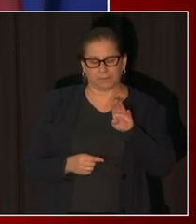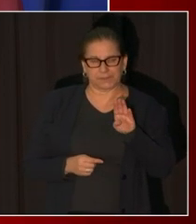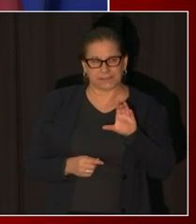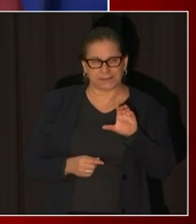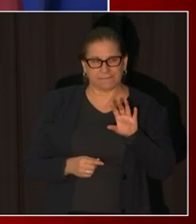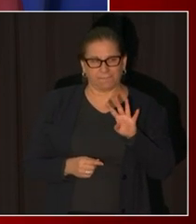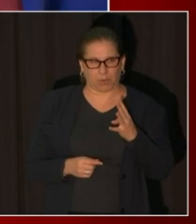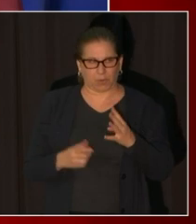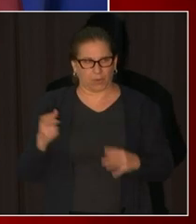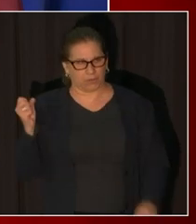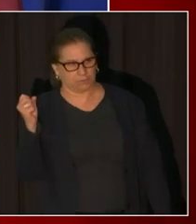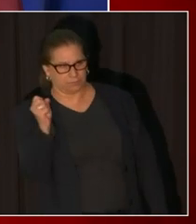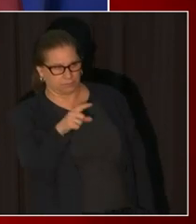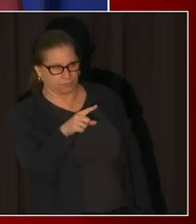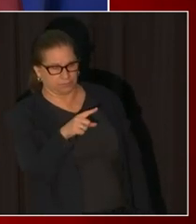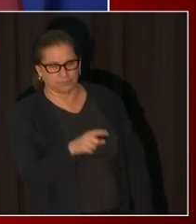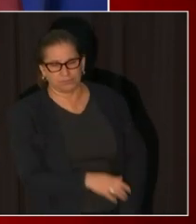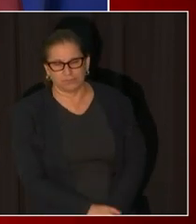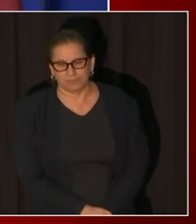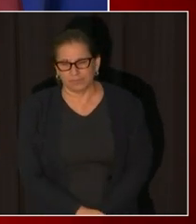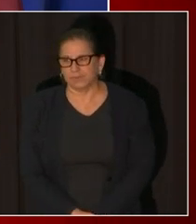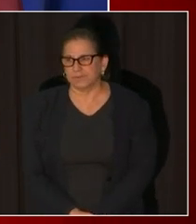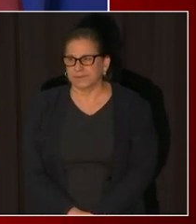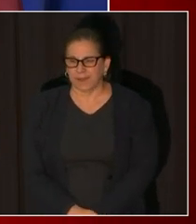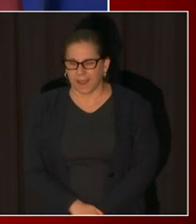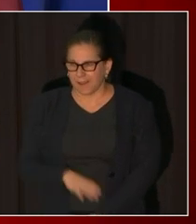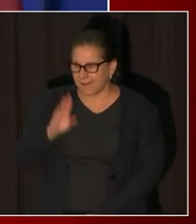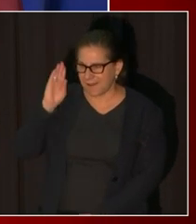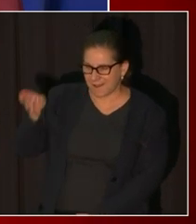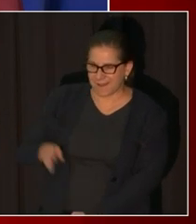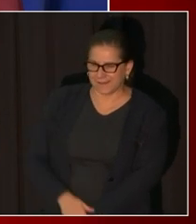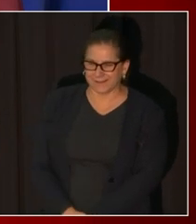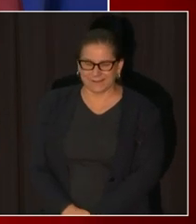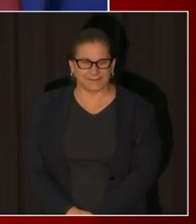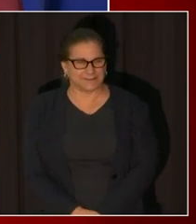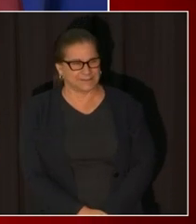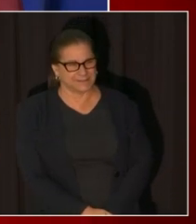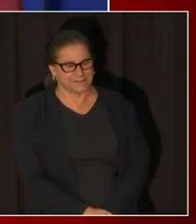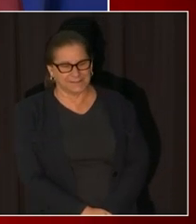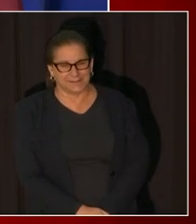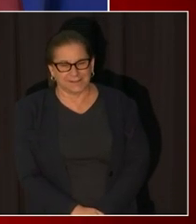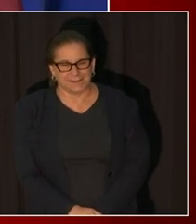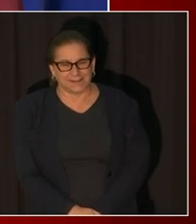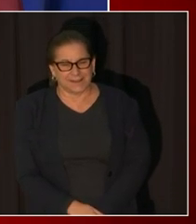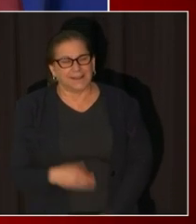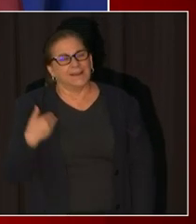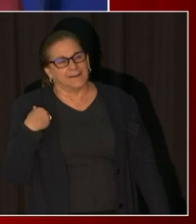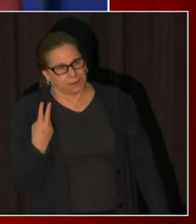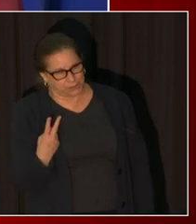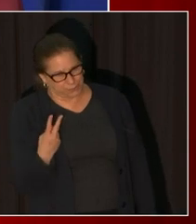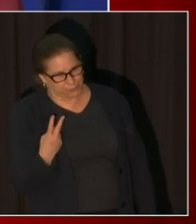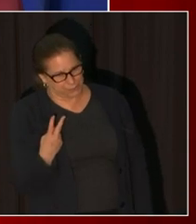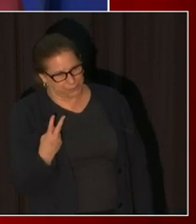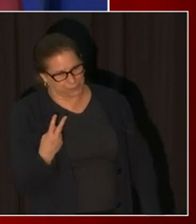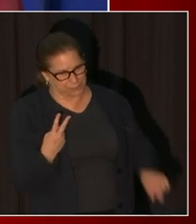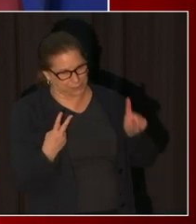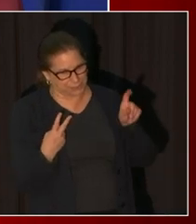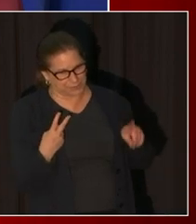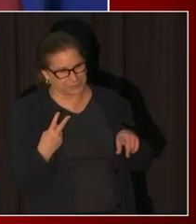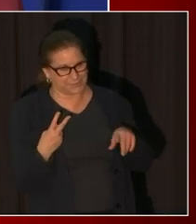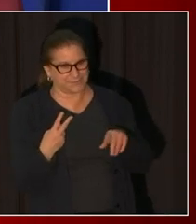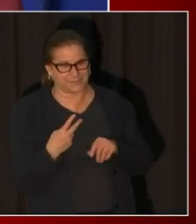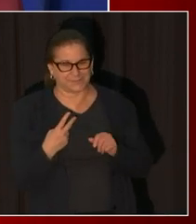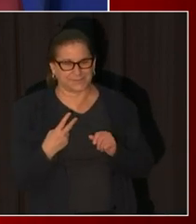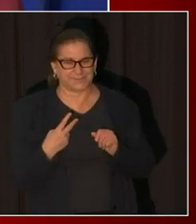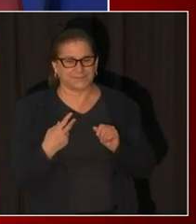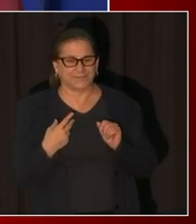good morning mayor it's megan Fitzgerald mbc4 um two questions and forgive me if i missed your response i heard a little bit of it